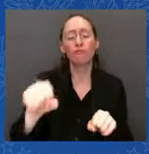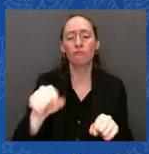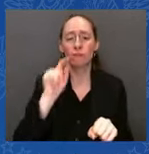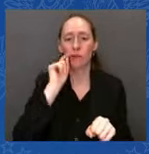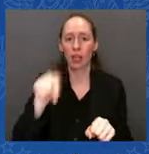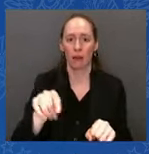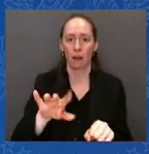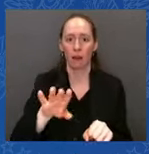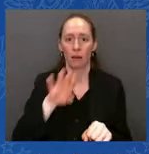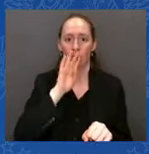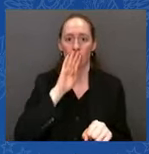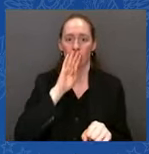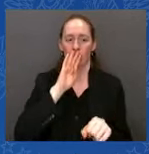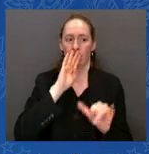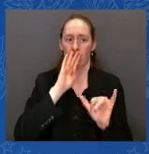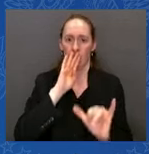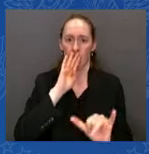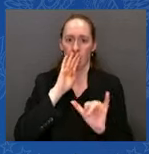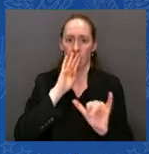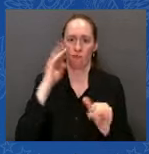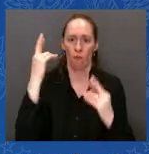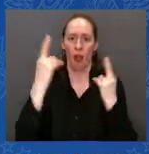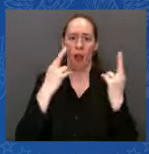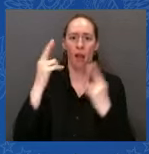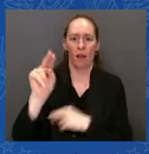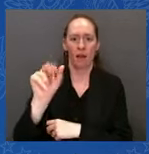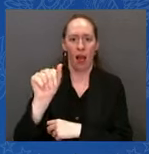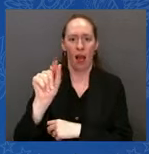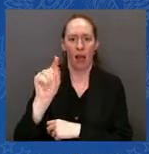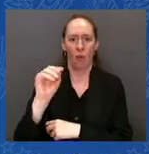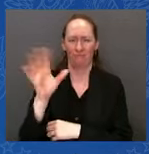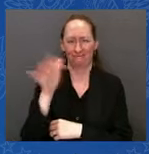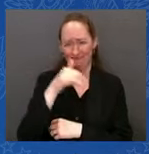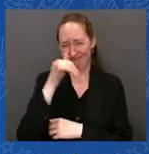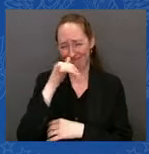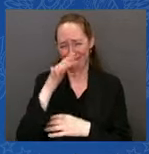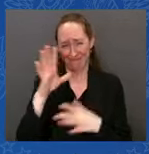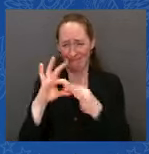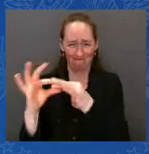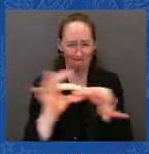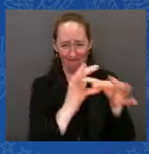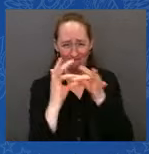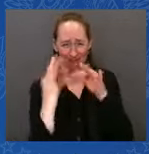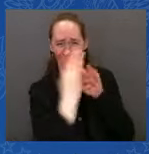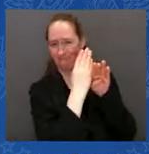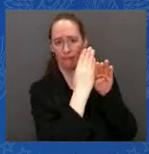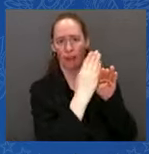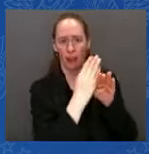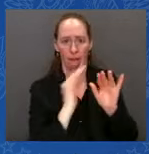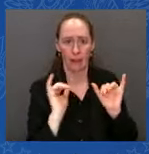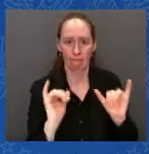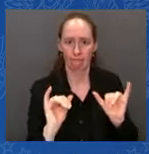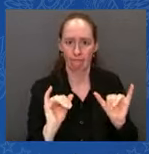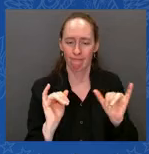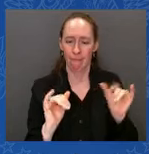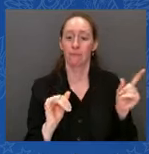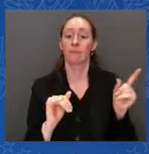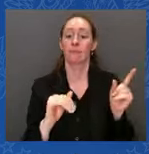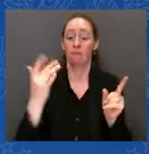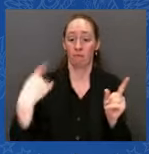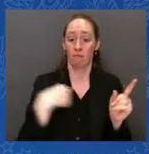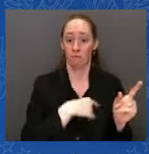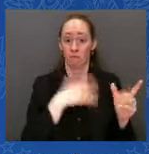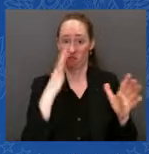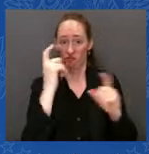more than 8,000 artillery systems, more than 2 million rounds of artillery and ammunition, and more than 50 advanced multi-launched rocket